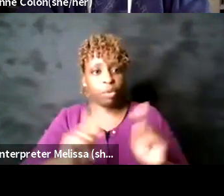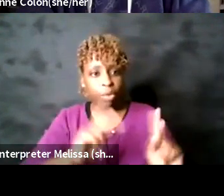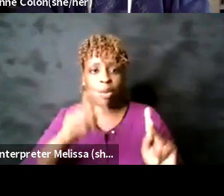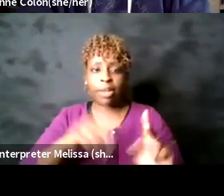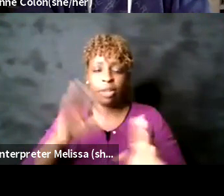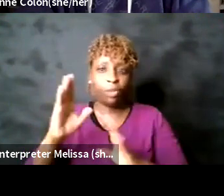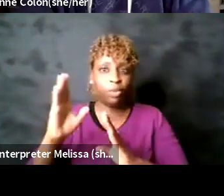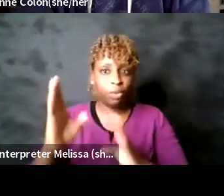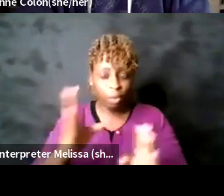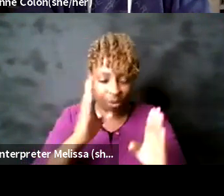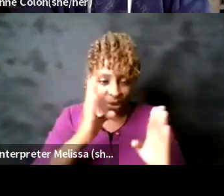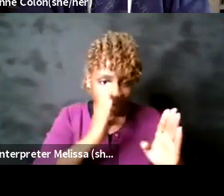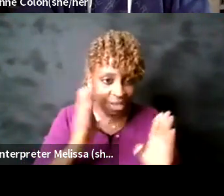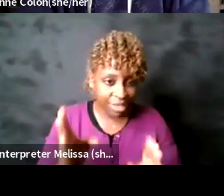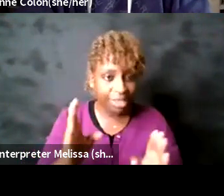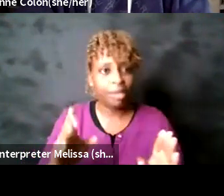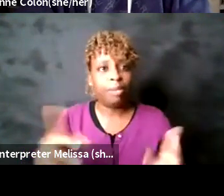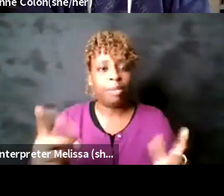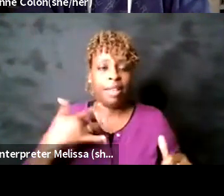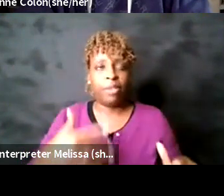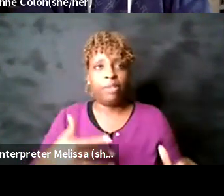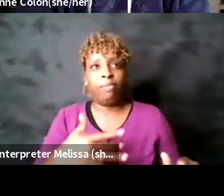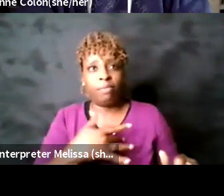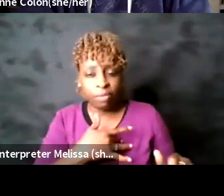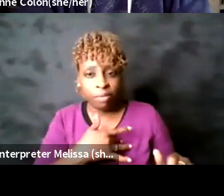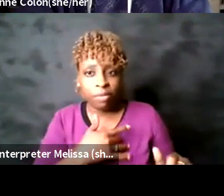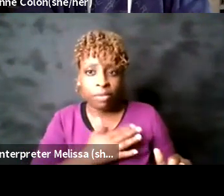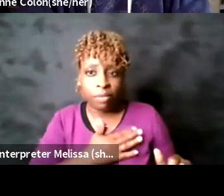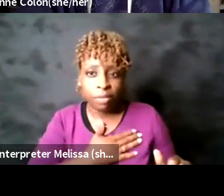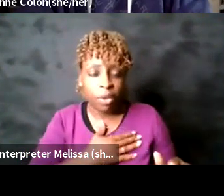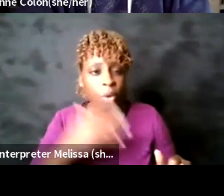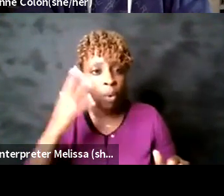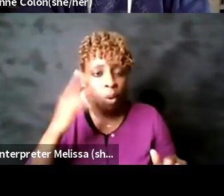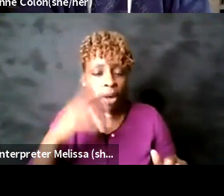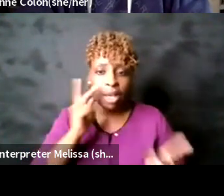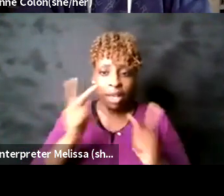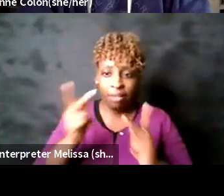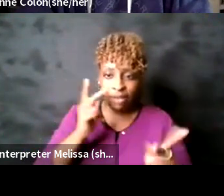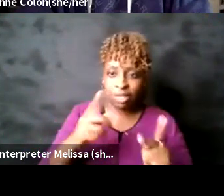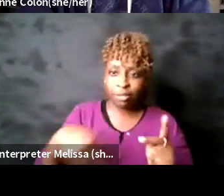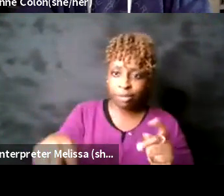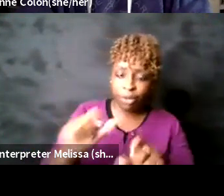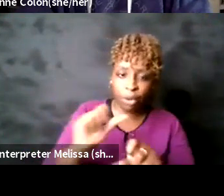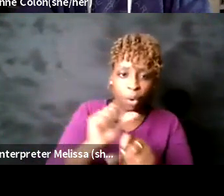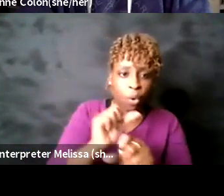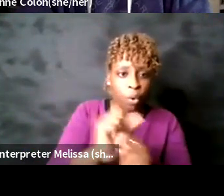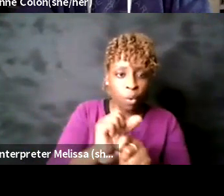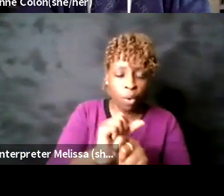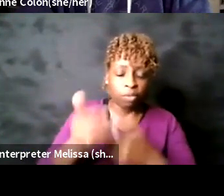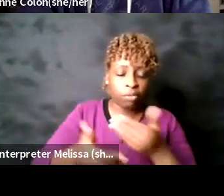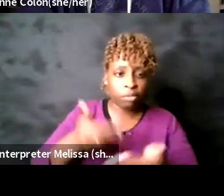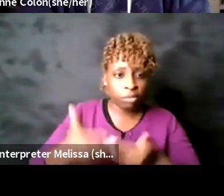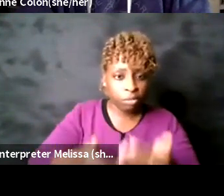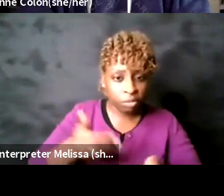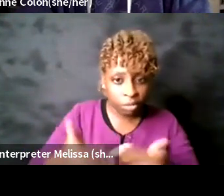by um the the personal work that i've seen individuals doing um and i hope that that is indicative of